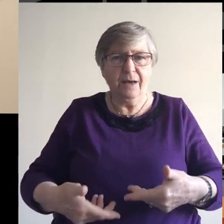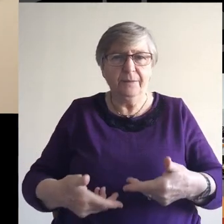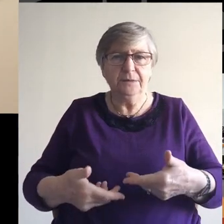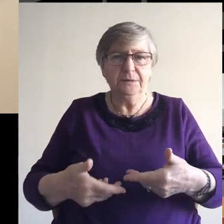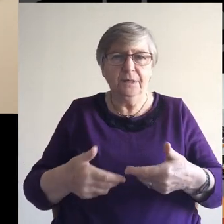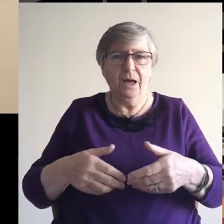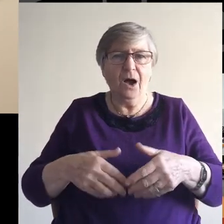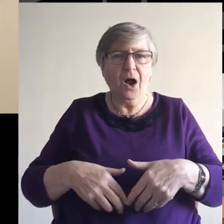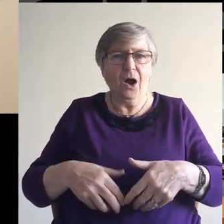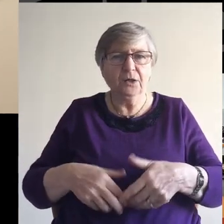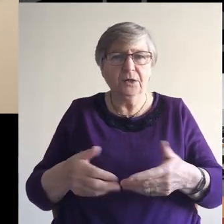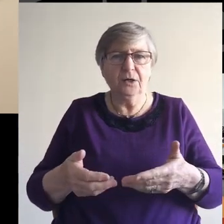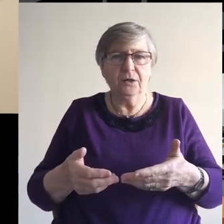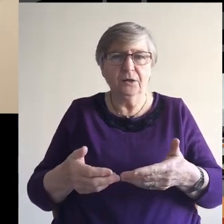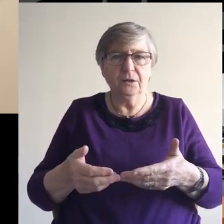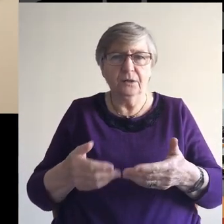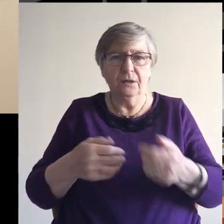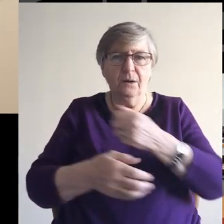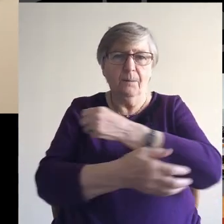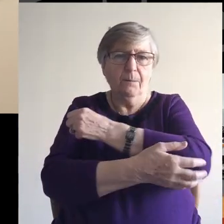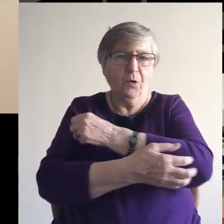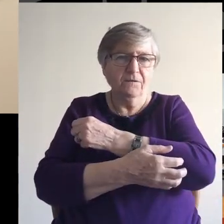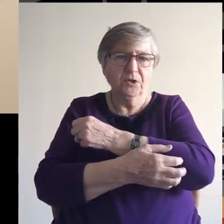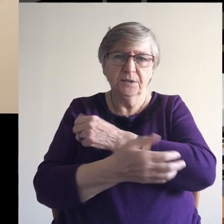hunger, poverty.